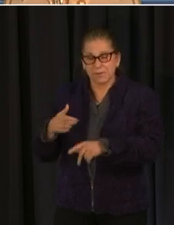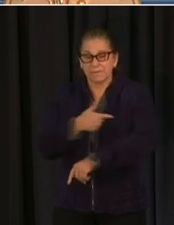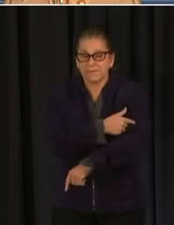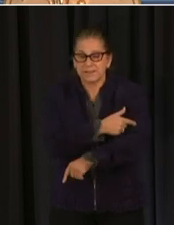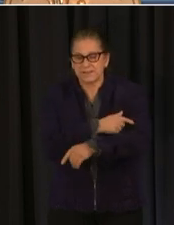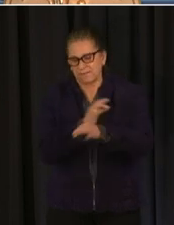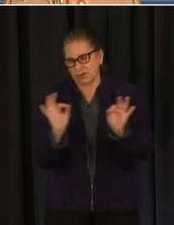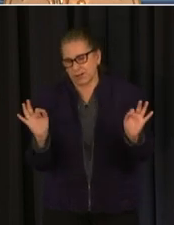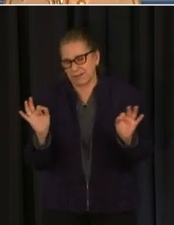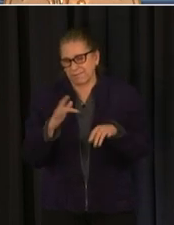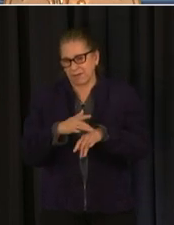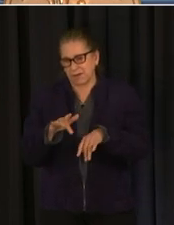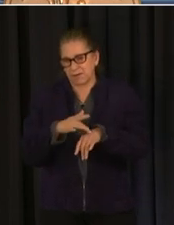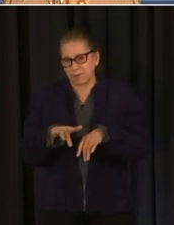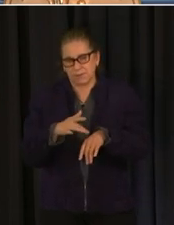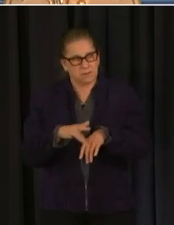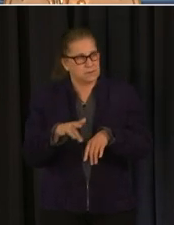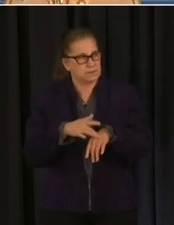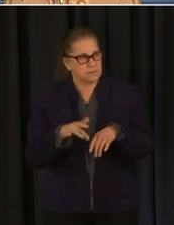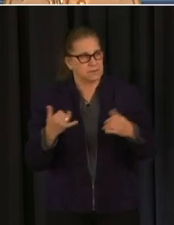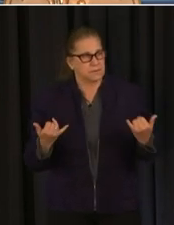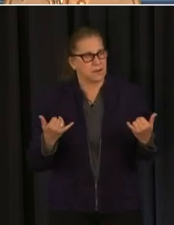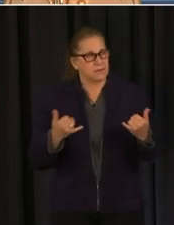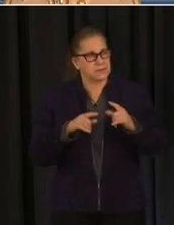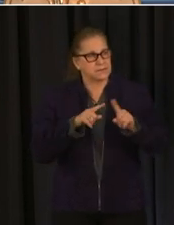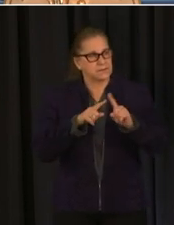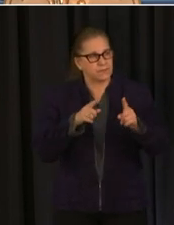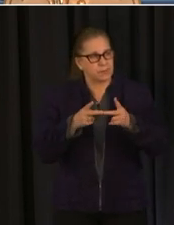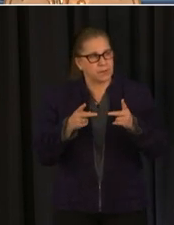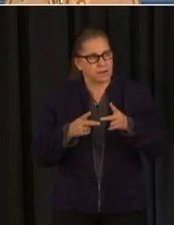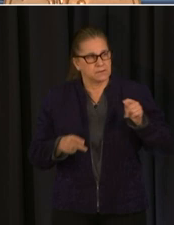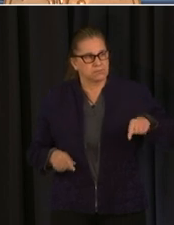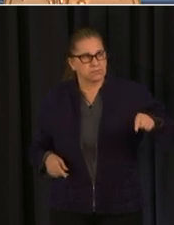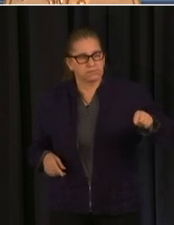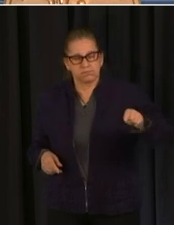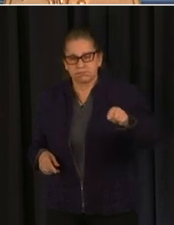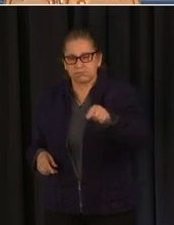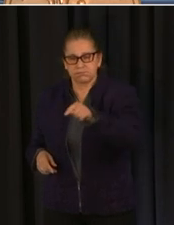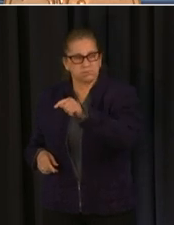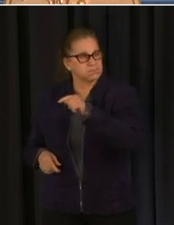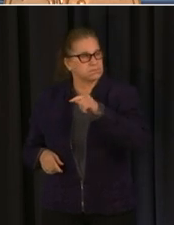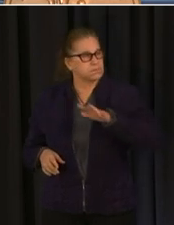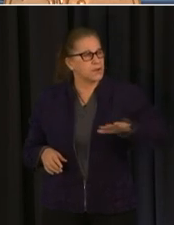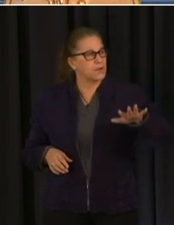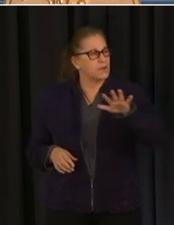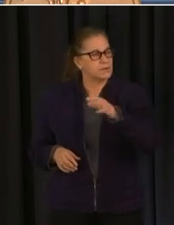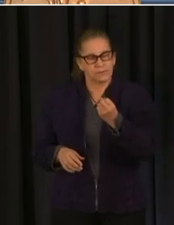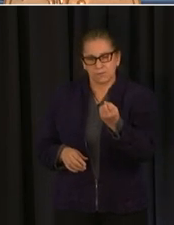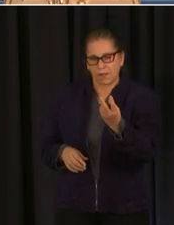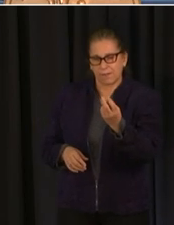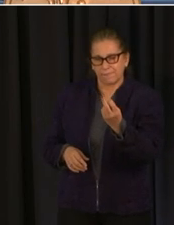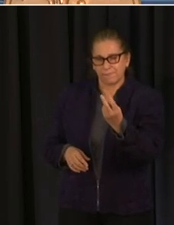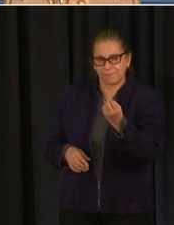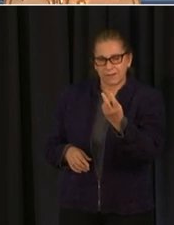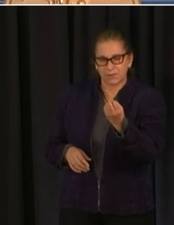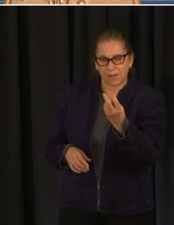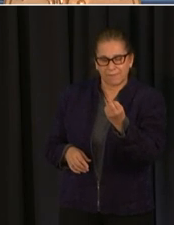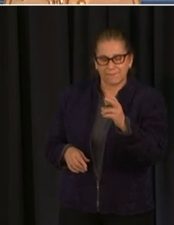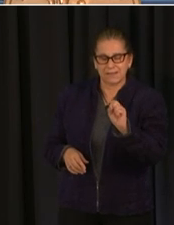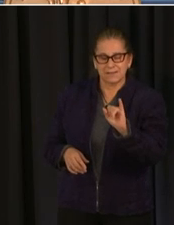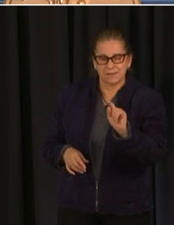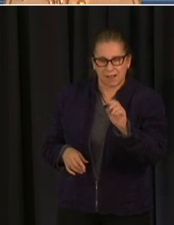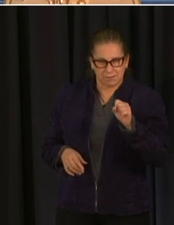at walk-up sites across the district this includes the ones that dc government supports at these 12